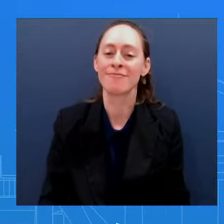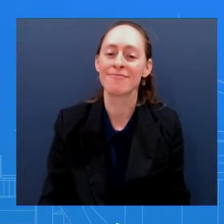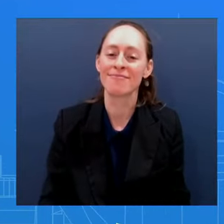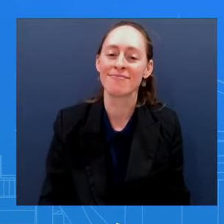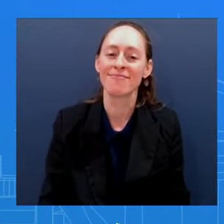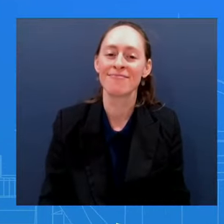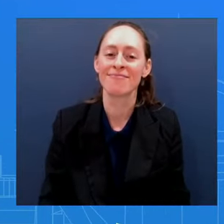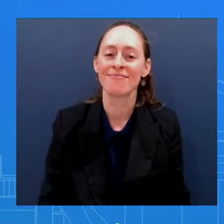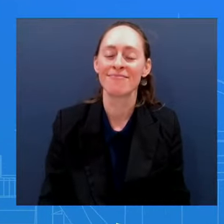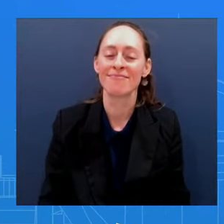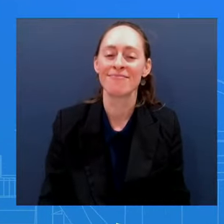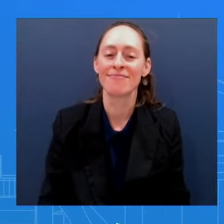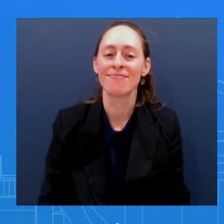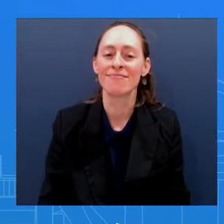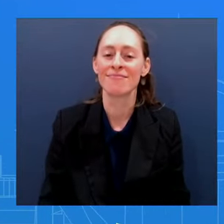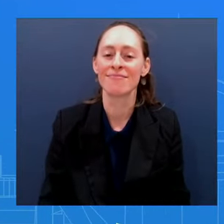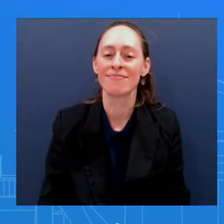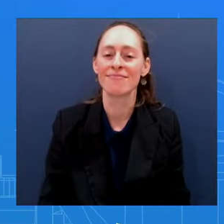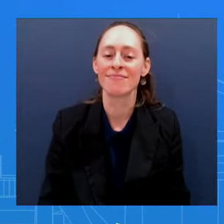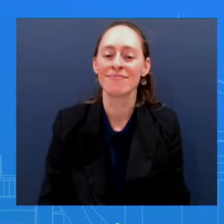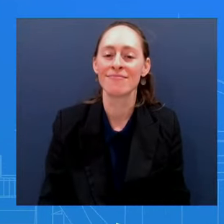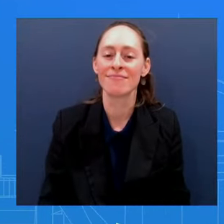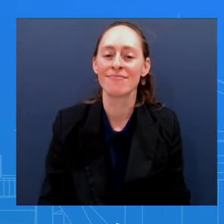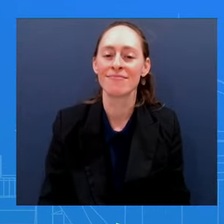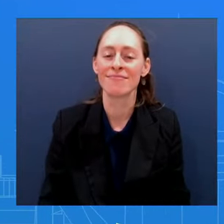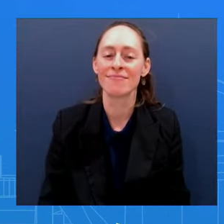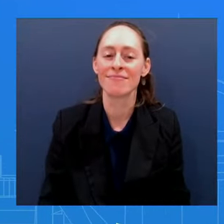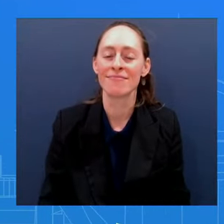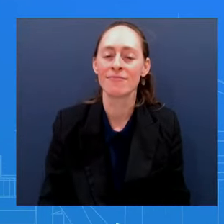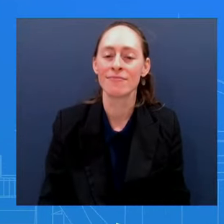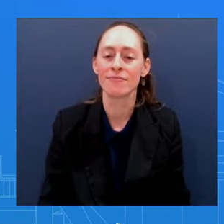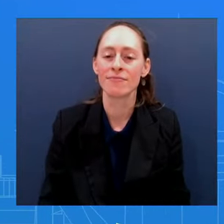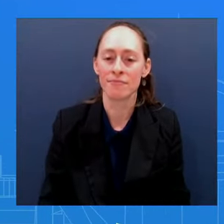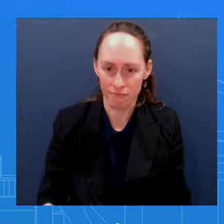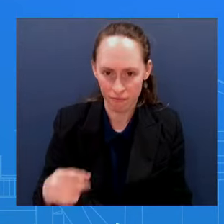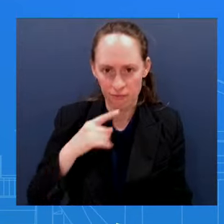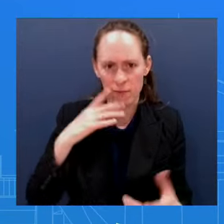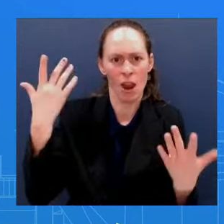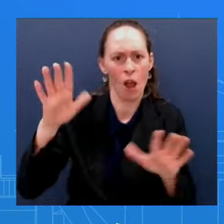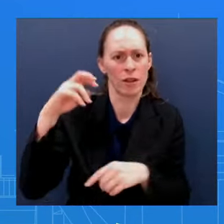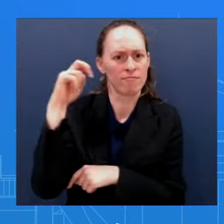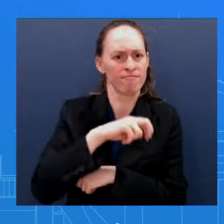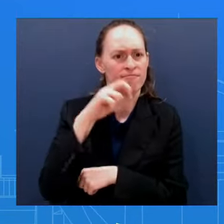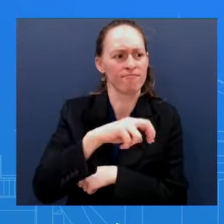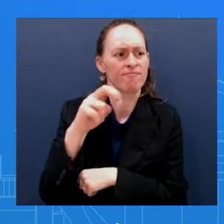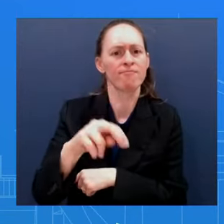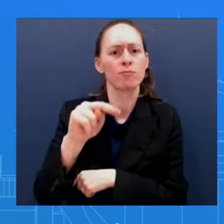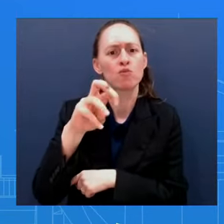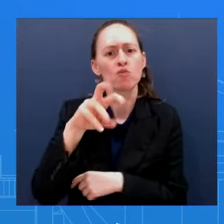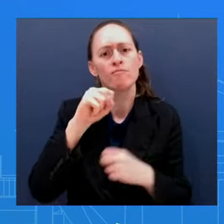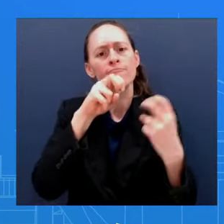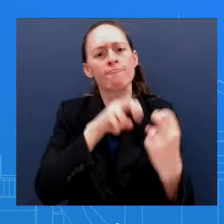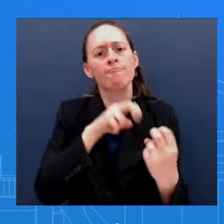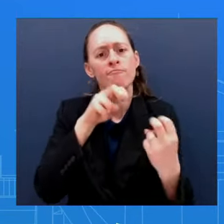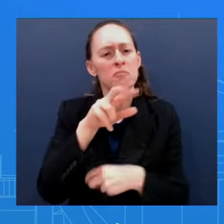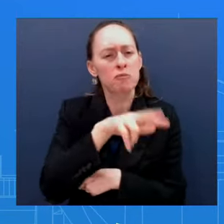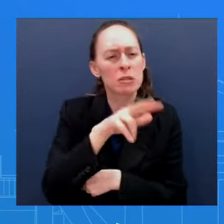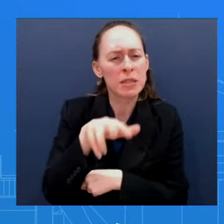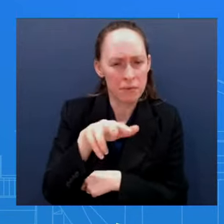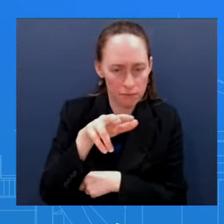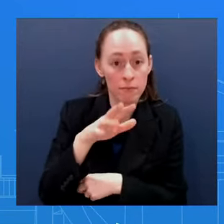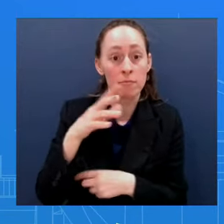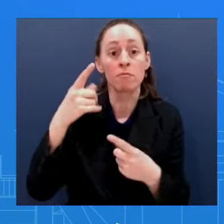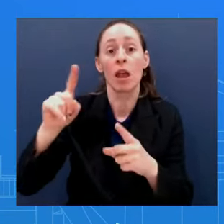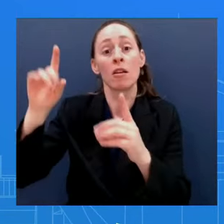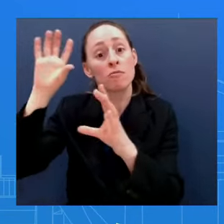66 and Donald Trump's 52 by this time in their presidencies Can you explain why the President isn't doing? So, look,